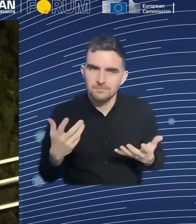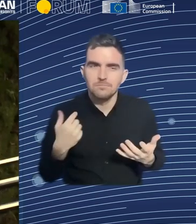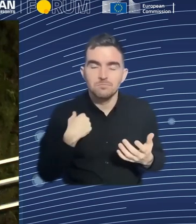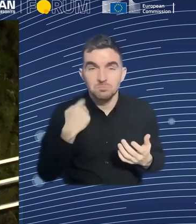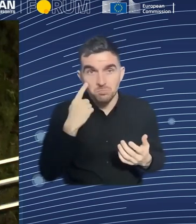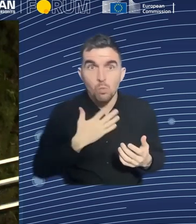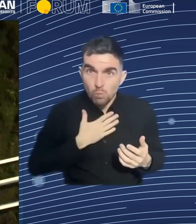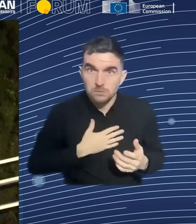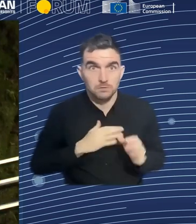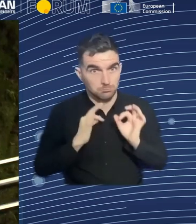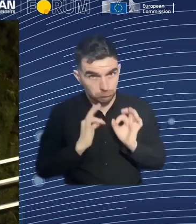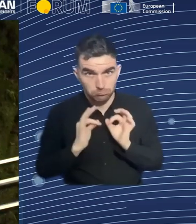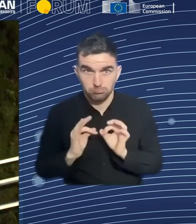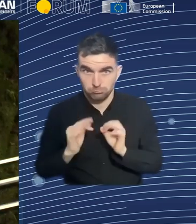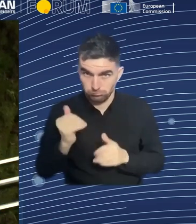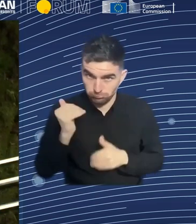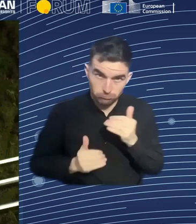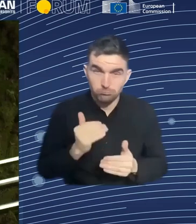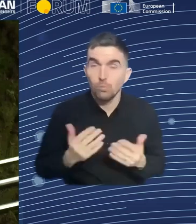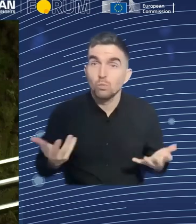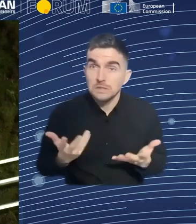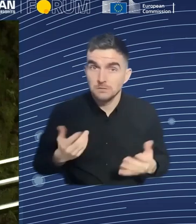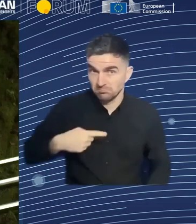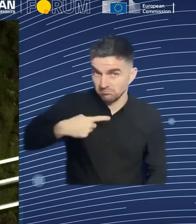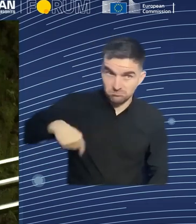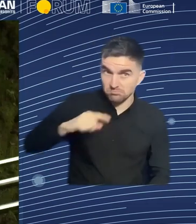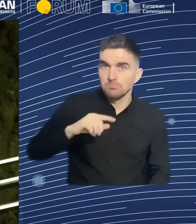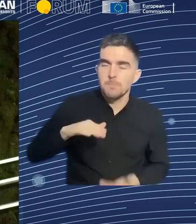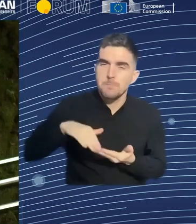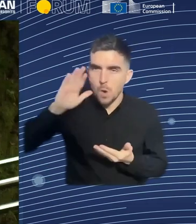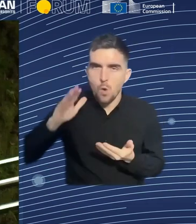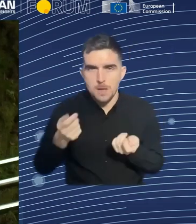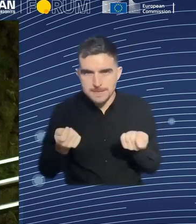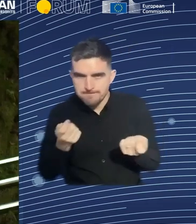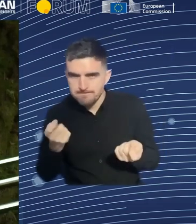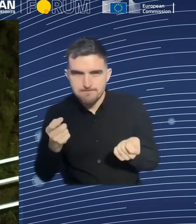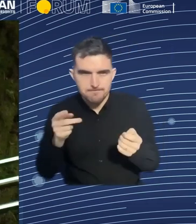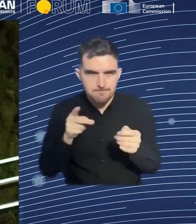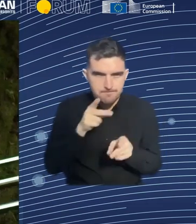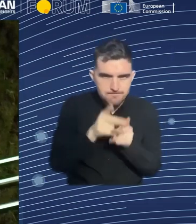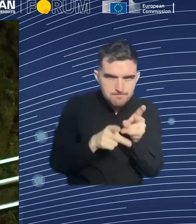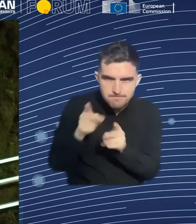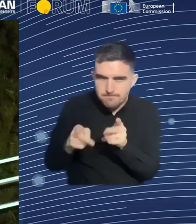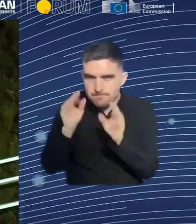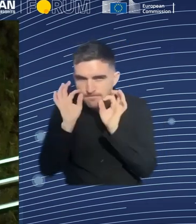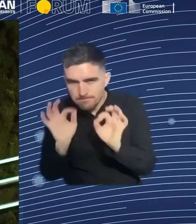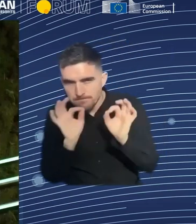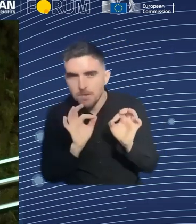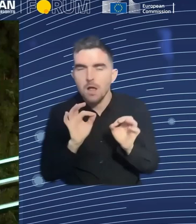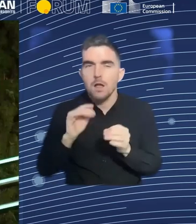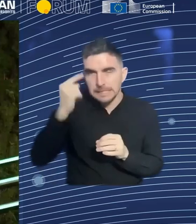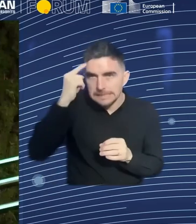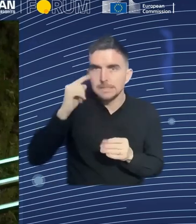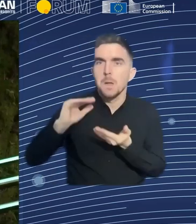facilitating, you know, more diversity into some of those teams. But we need much more.